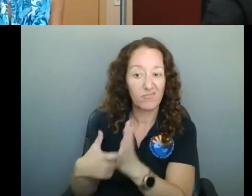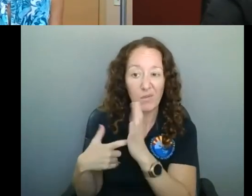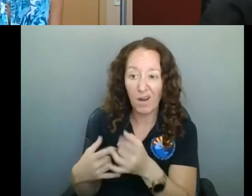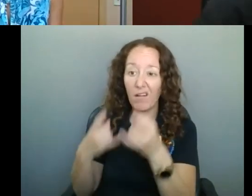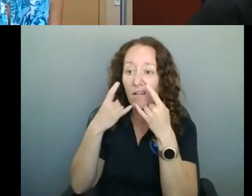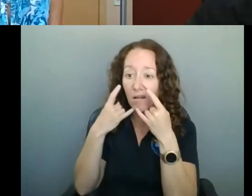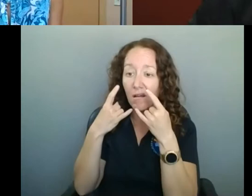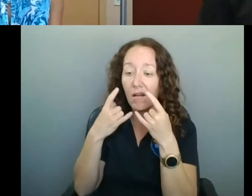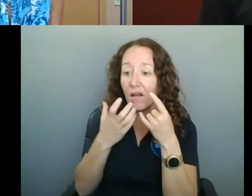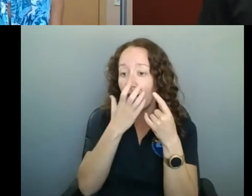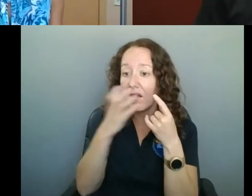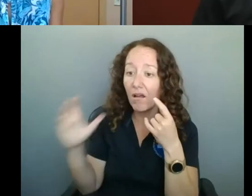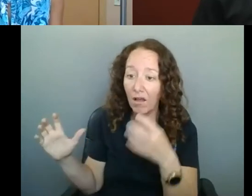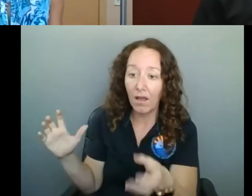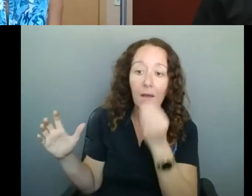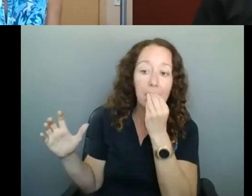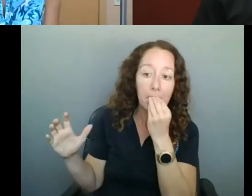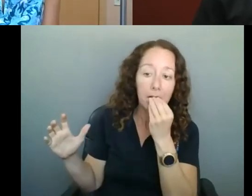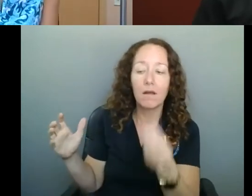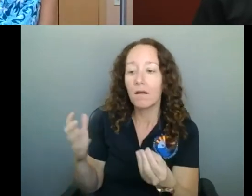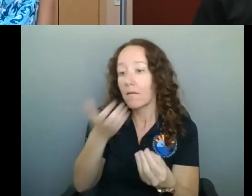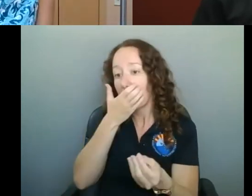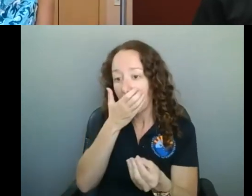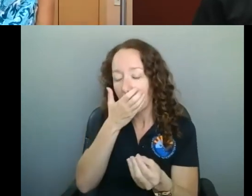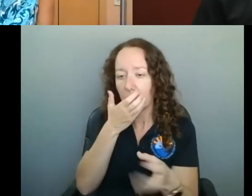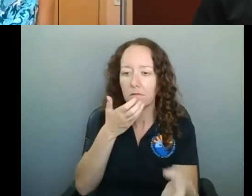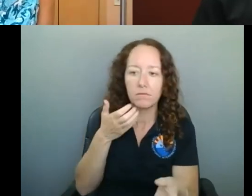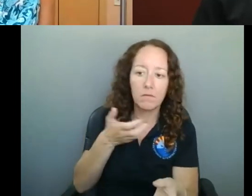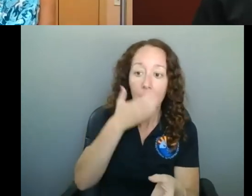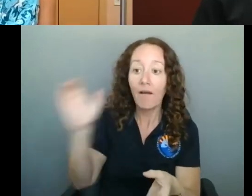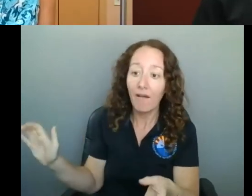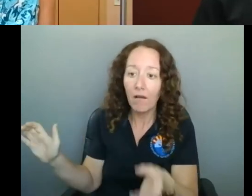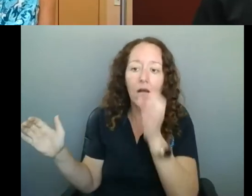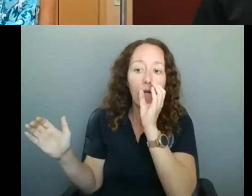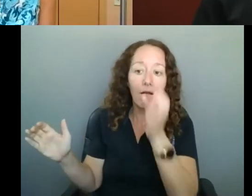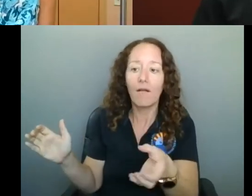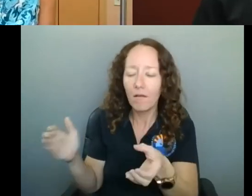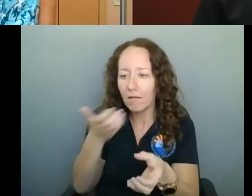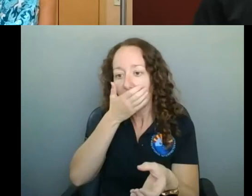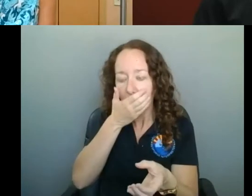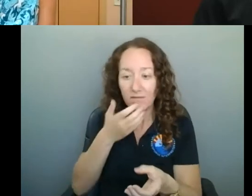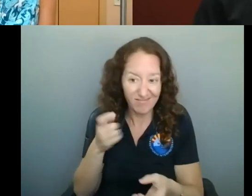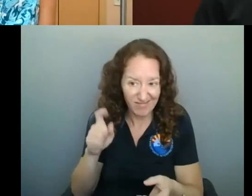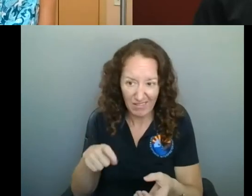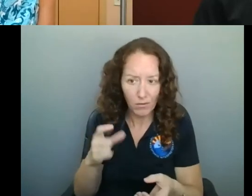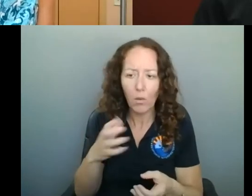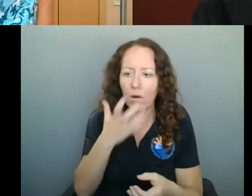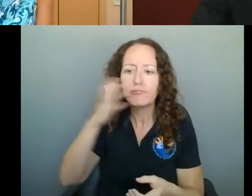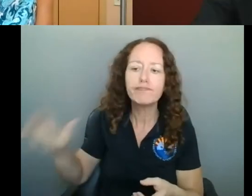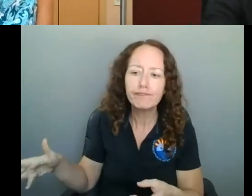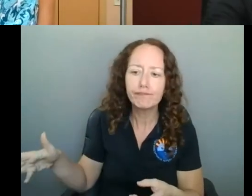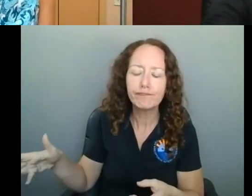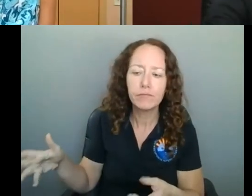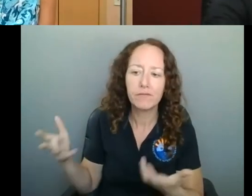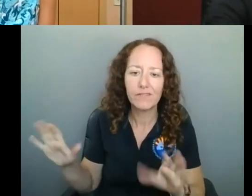I mean, the casino is clarified well. So I think that, you know,